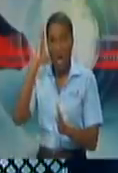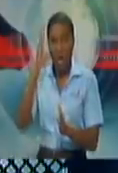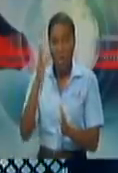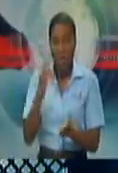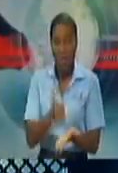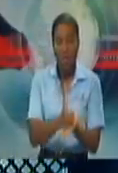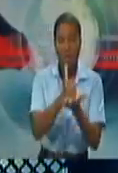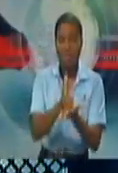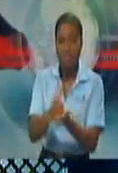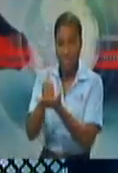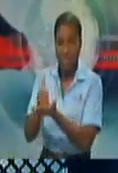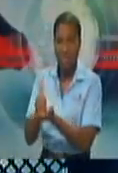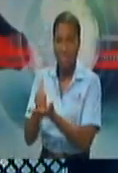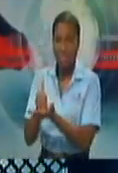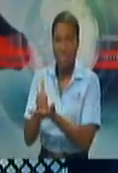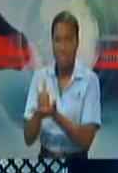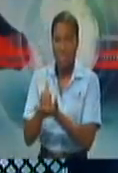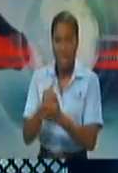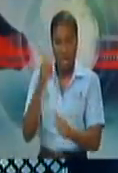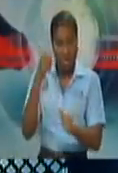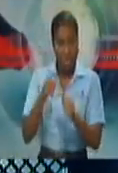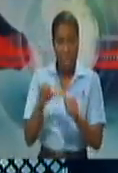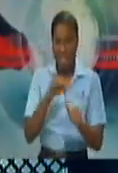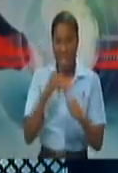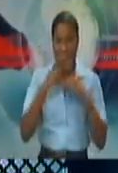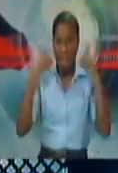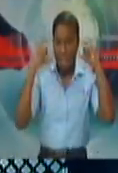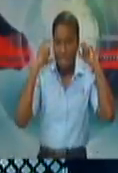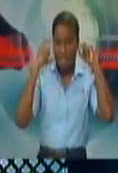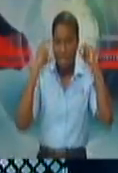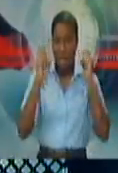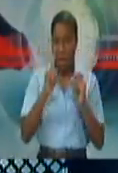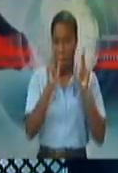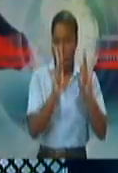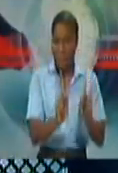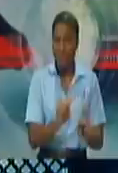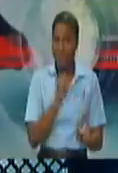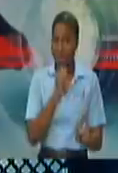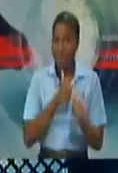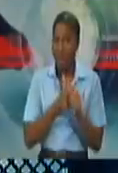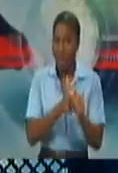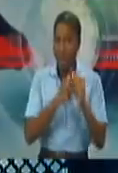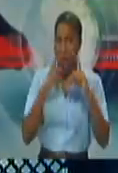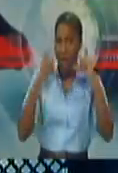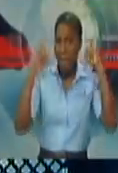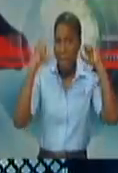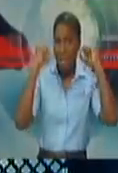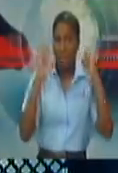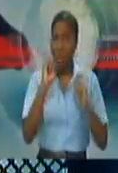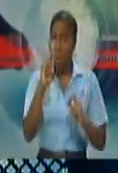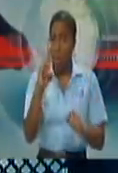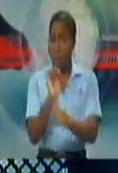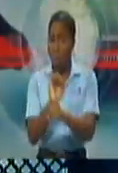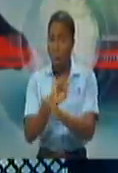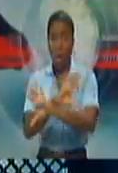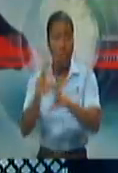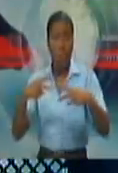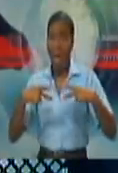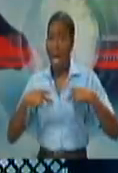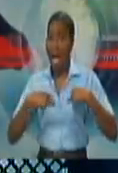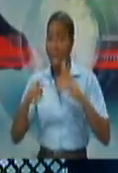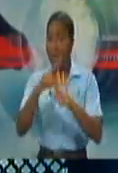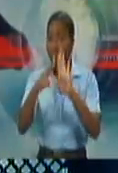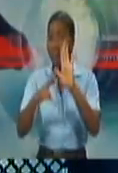in your workplace that they weren't abiding to certain guidelines or there weren't protocols in the workplace that spoke to social distancing